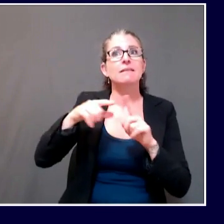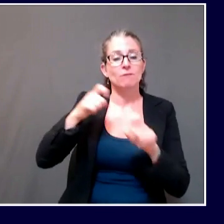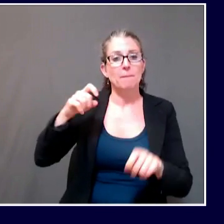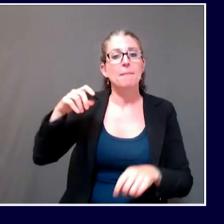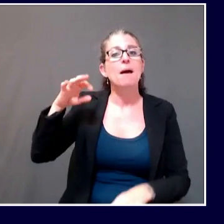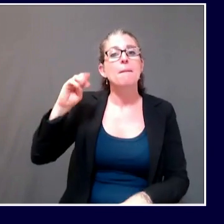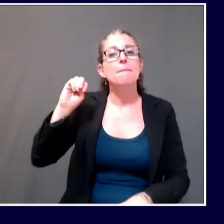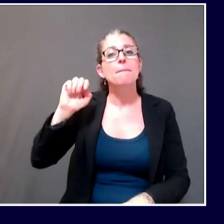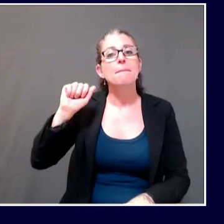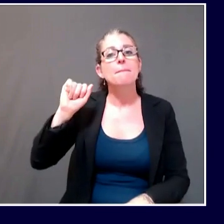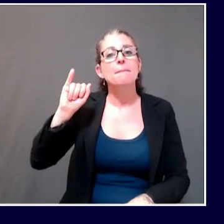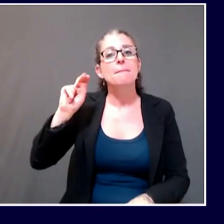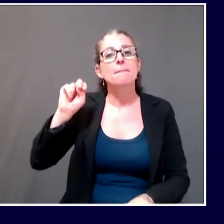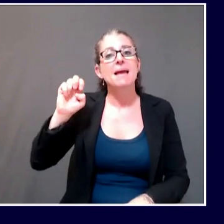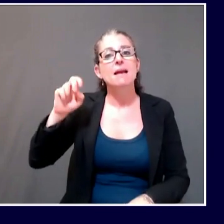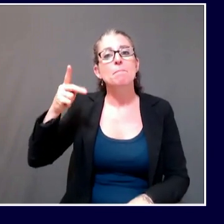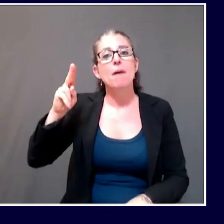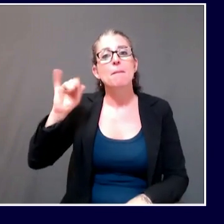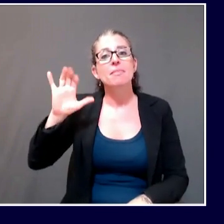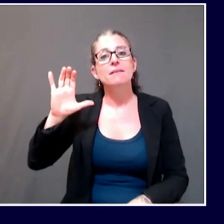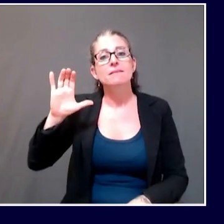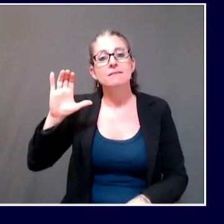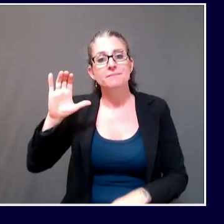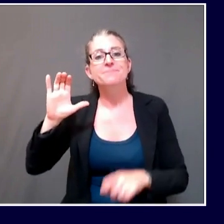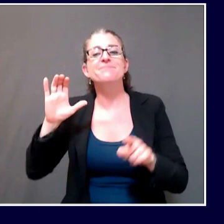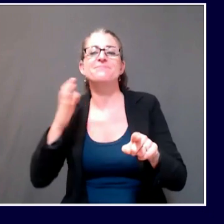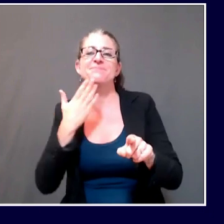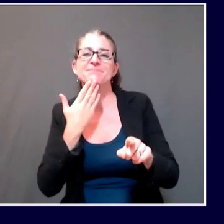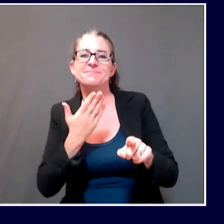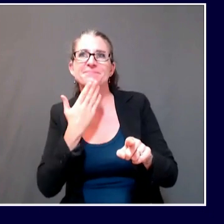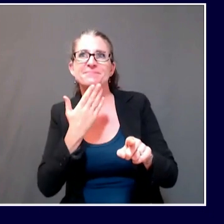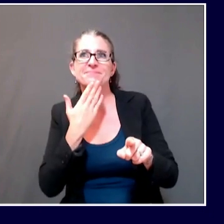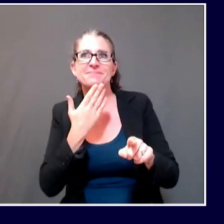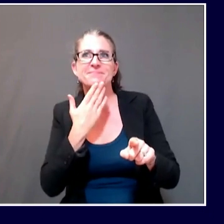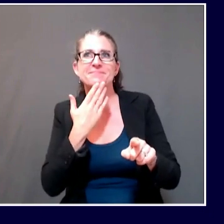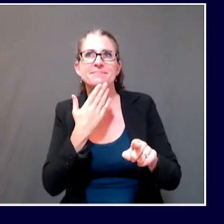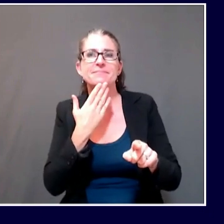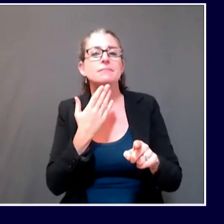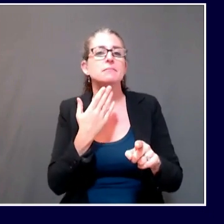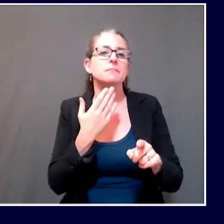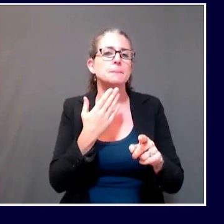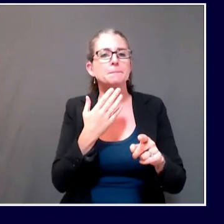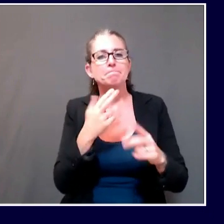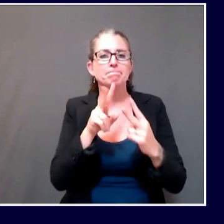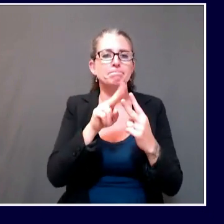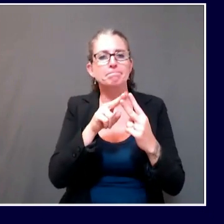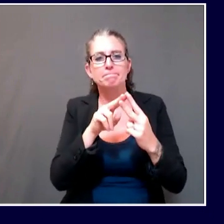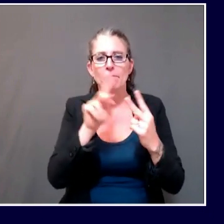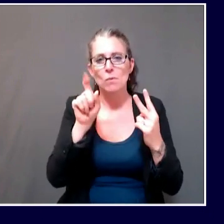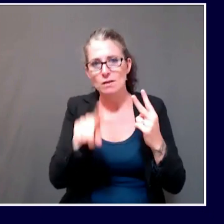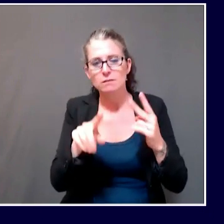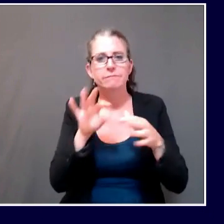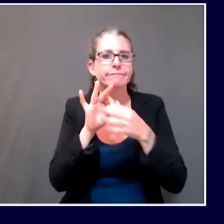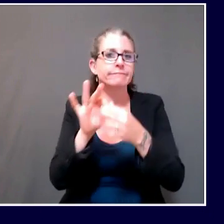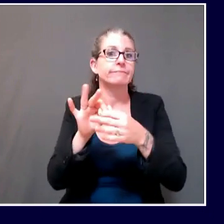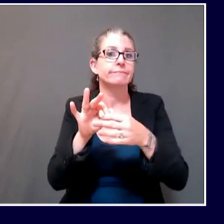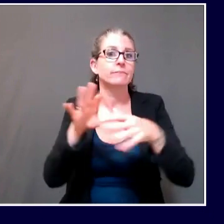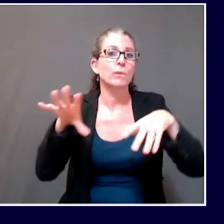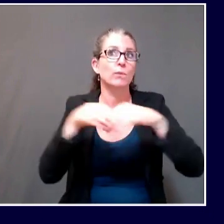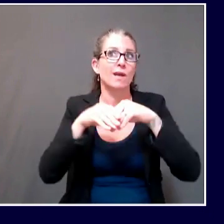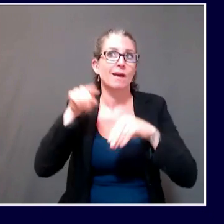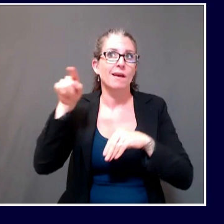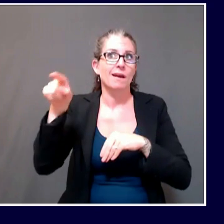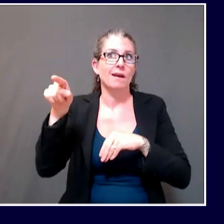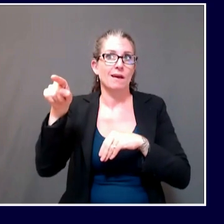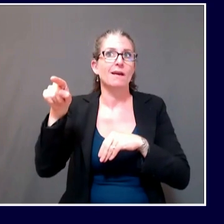Thank you very much. I've got a couple questions about the wedding outbreak and then one more if I may, but how many people associated with the wedding outbreak are hospitalized